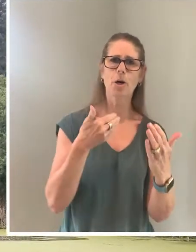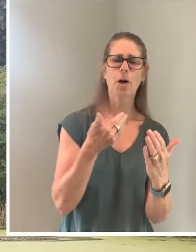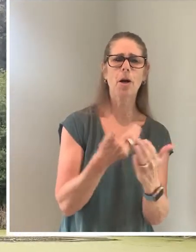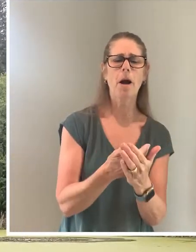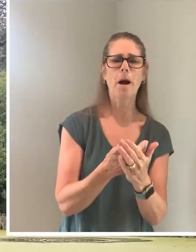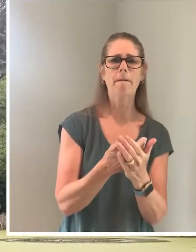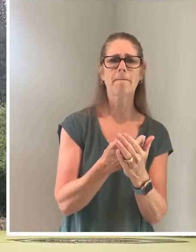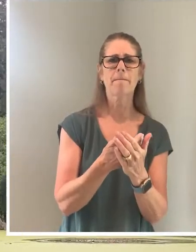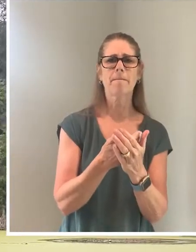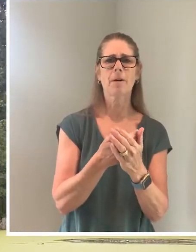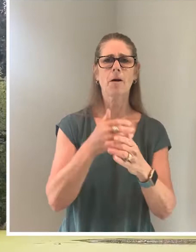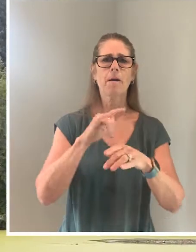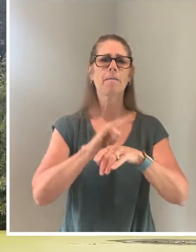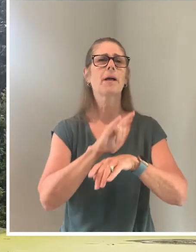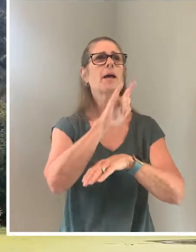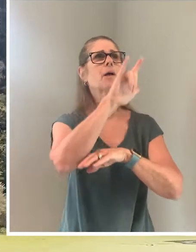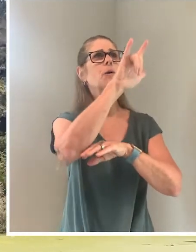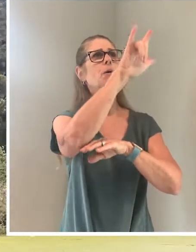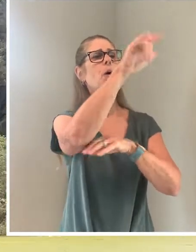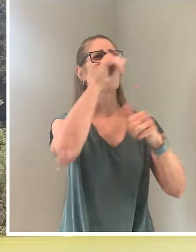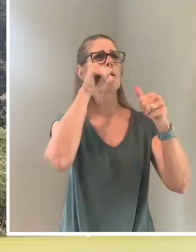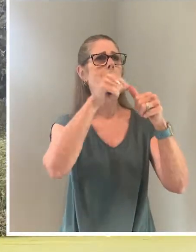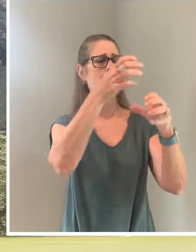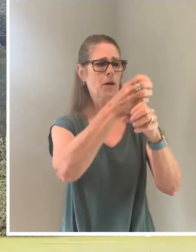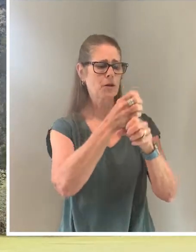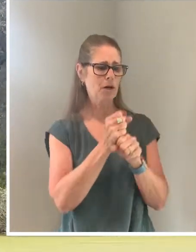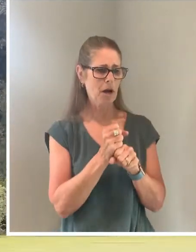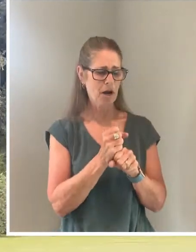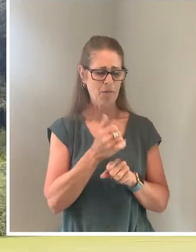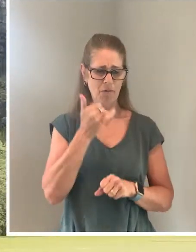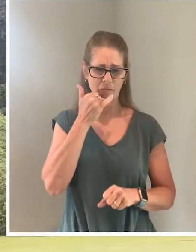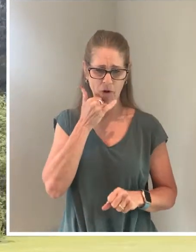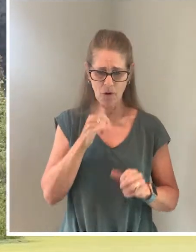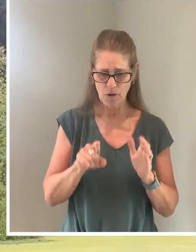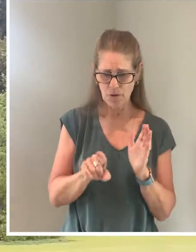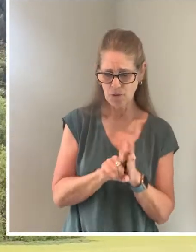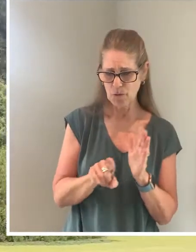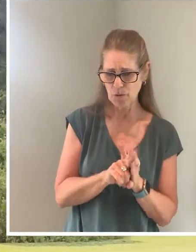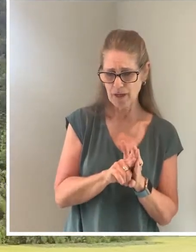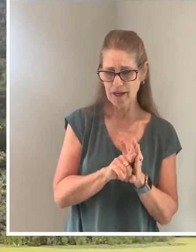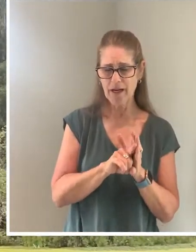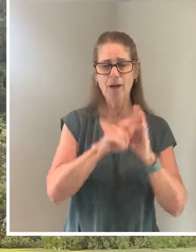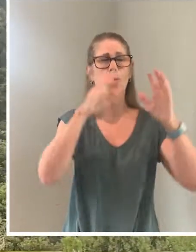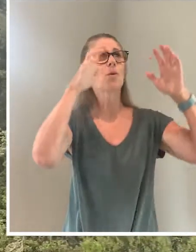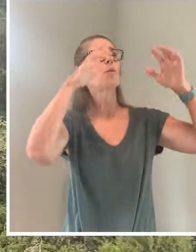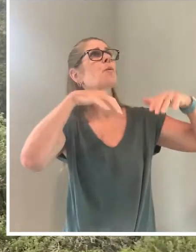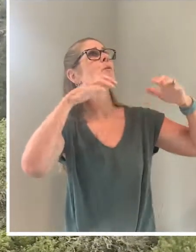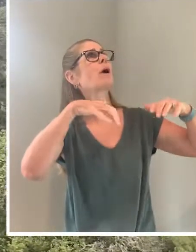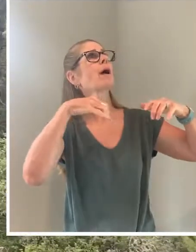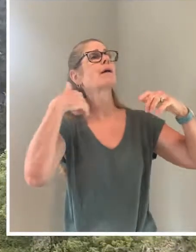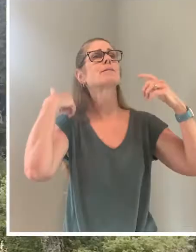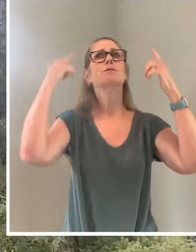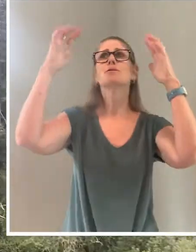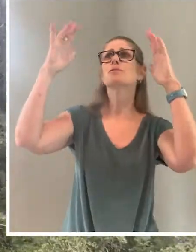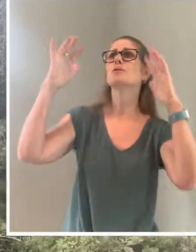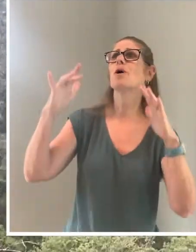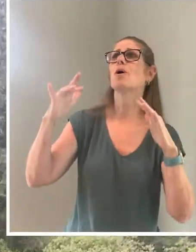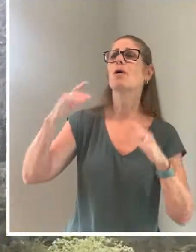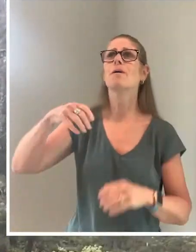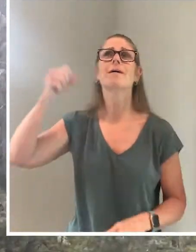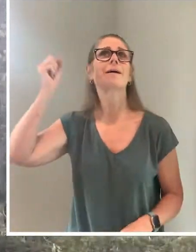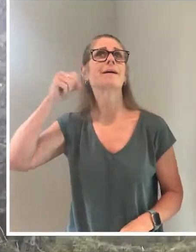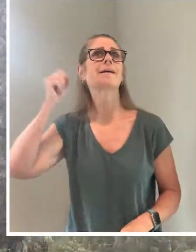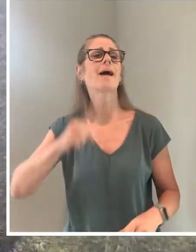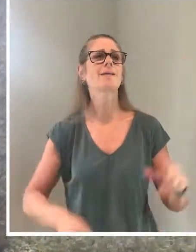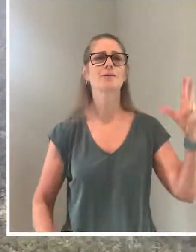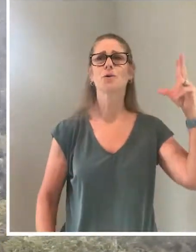come, or the rain to go, or the phone to ring, or the snow to snow, or waiting around for a yes or no, or waiting for